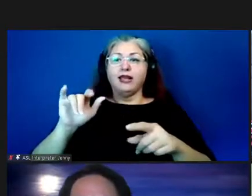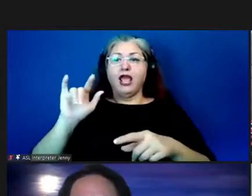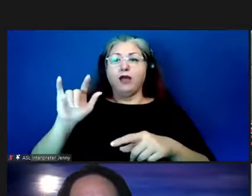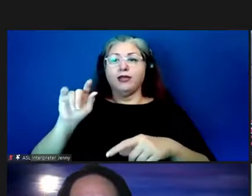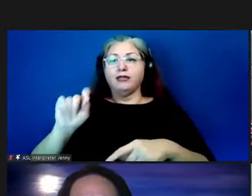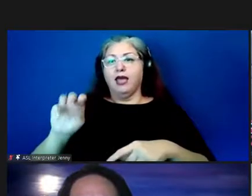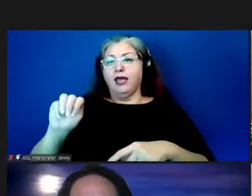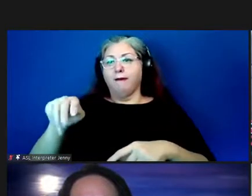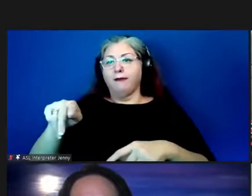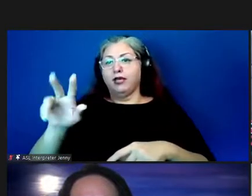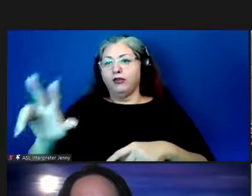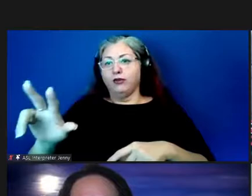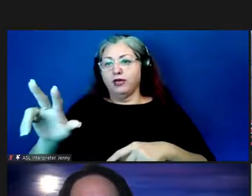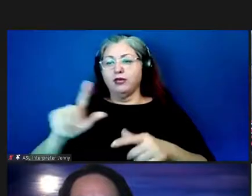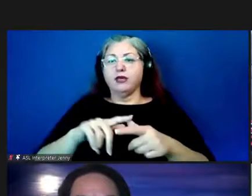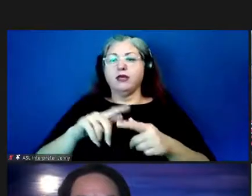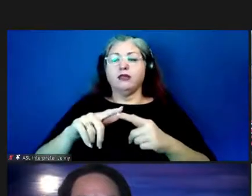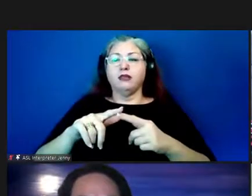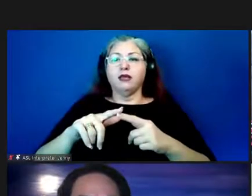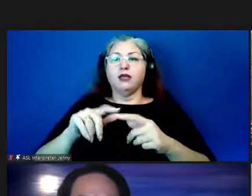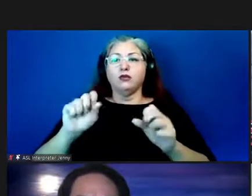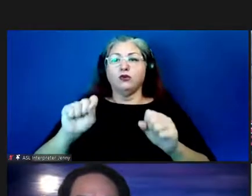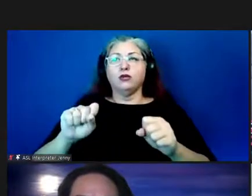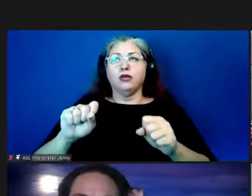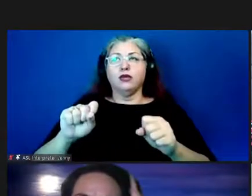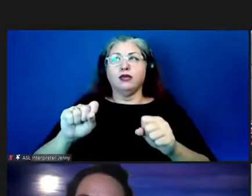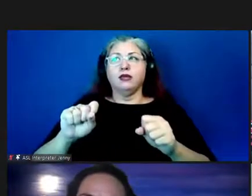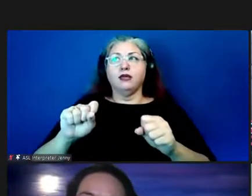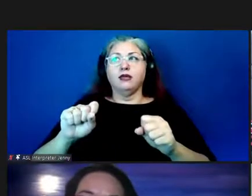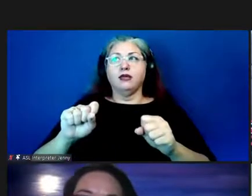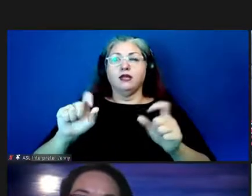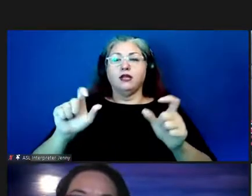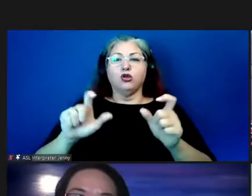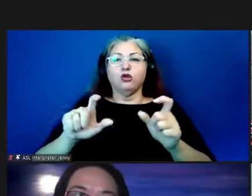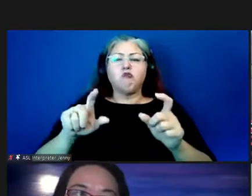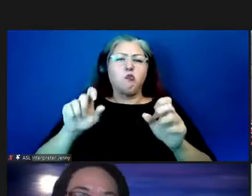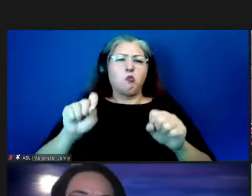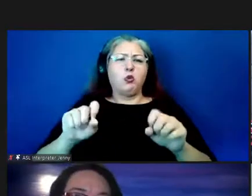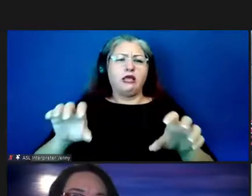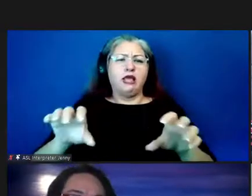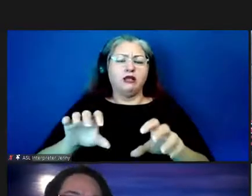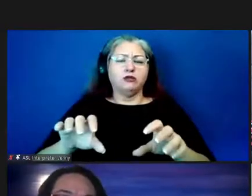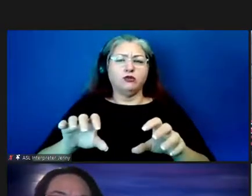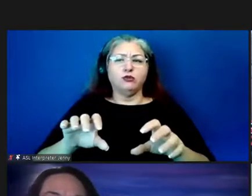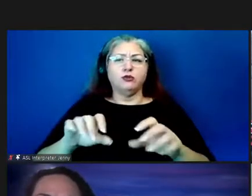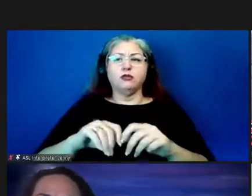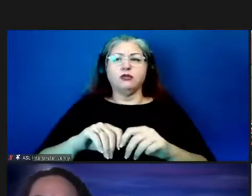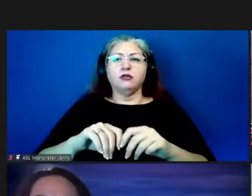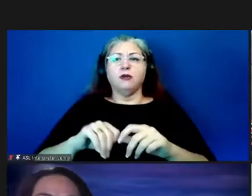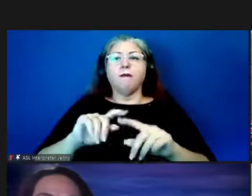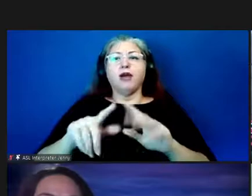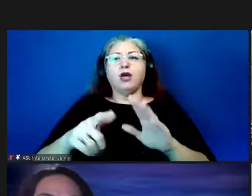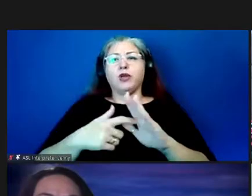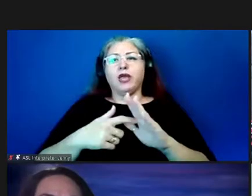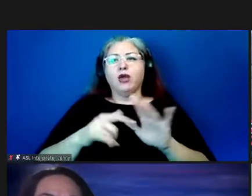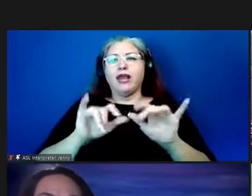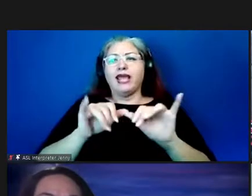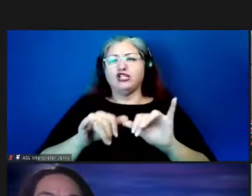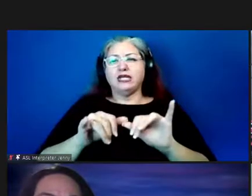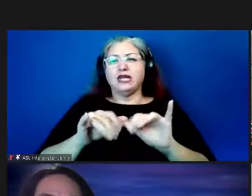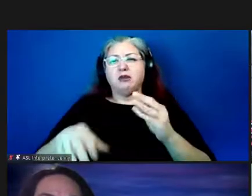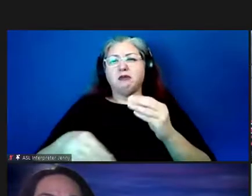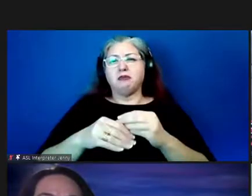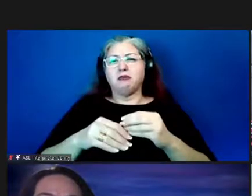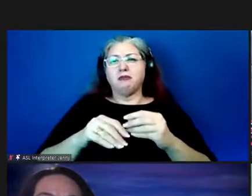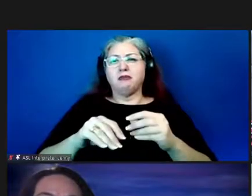.mp3 and then we could uh that would be totally doable um it would require some engineering effort it's not something